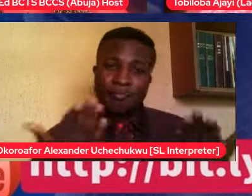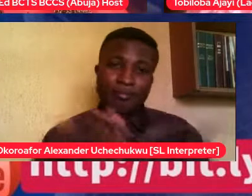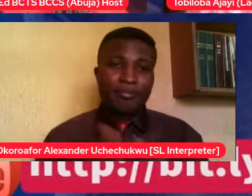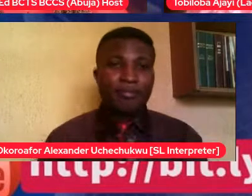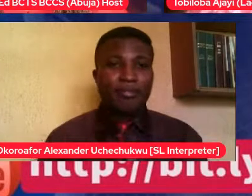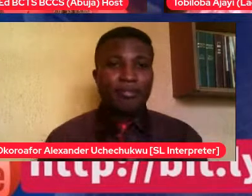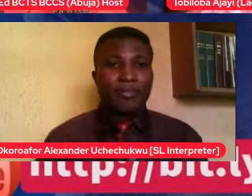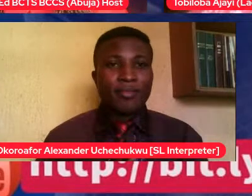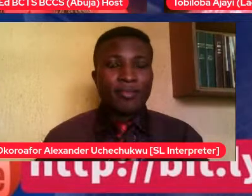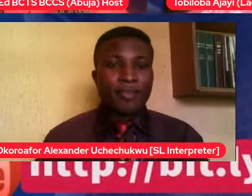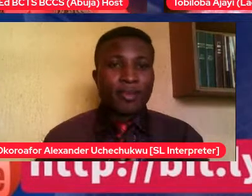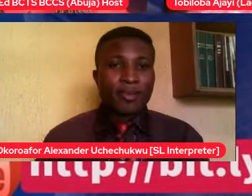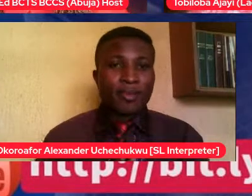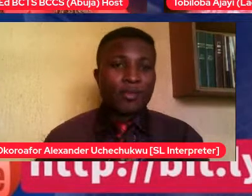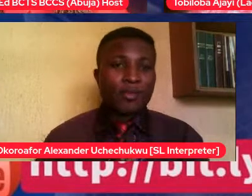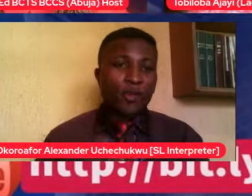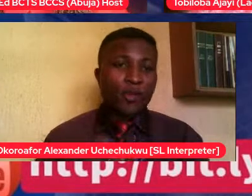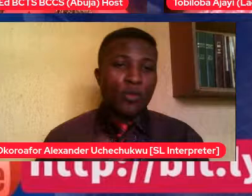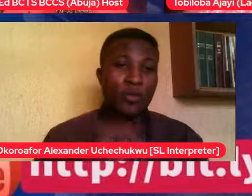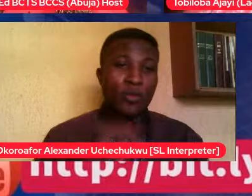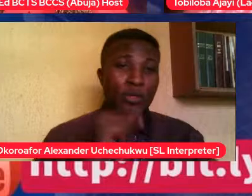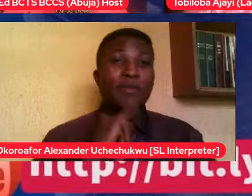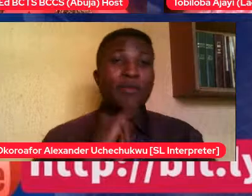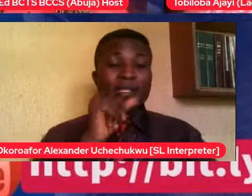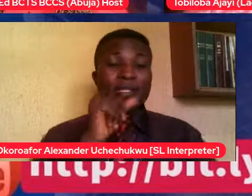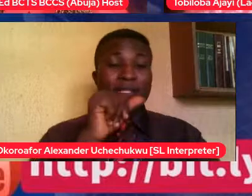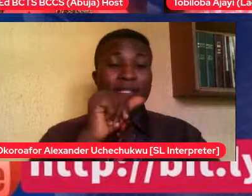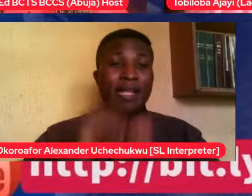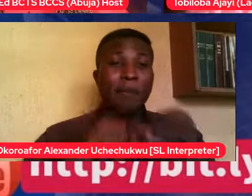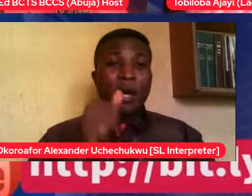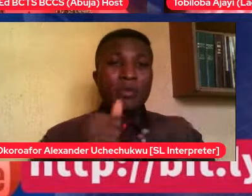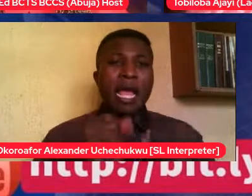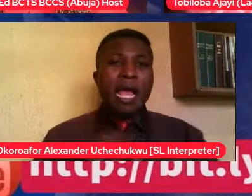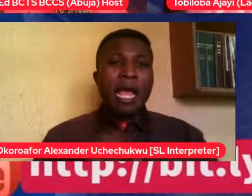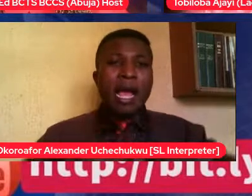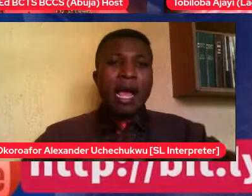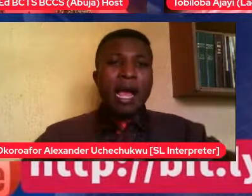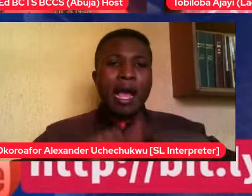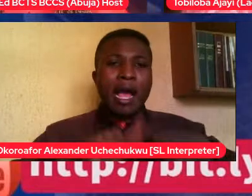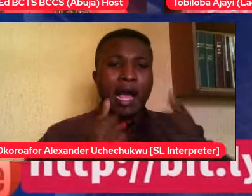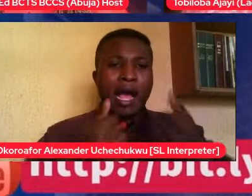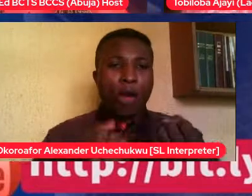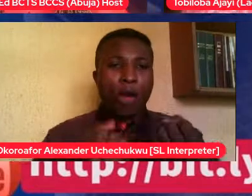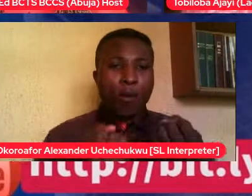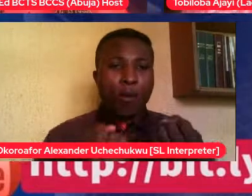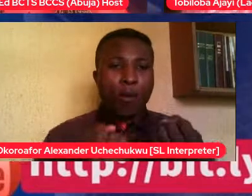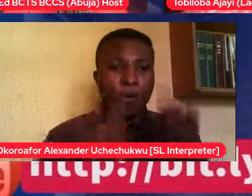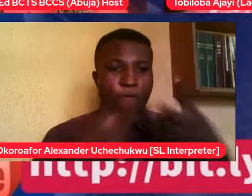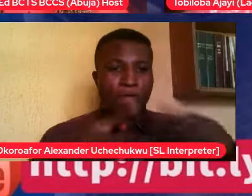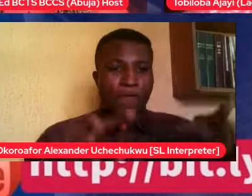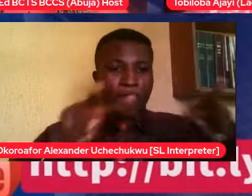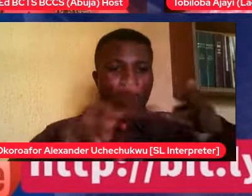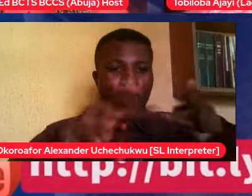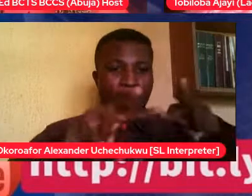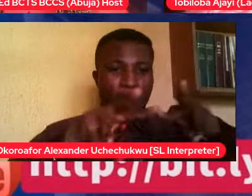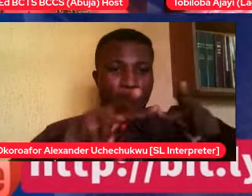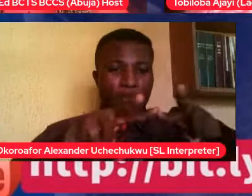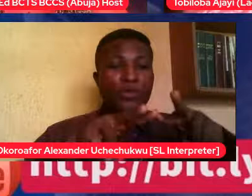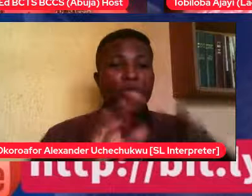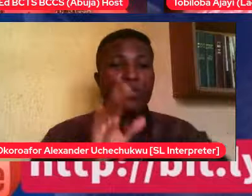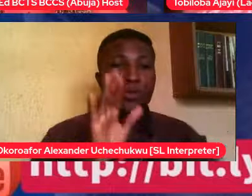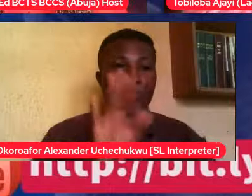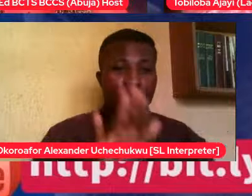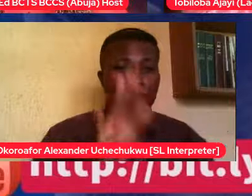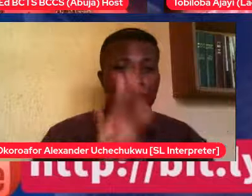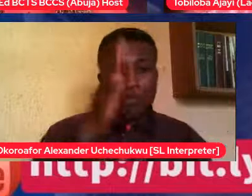you know, and people who are in positions of authority around teenagers especially, give them, now tie into the value